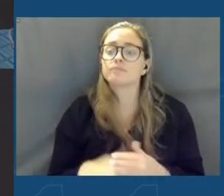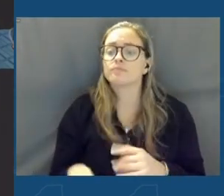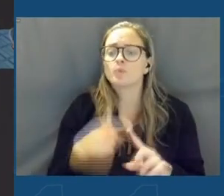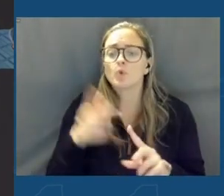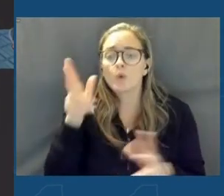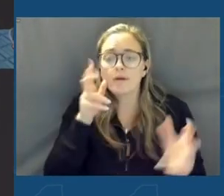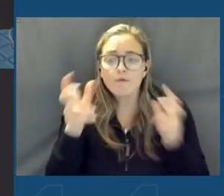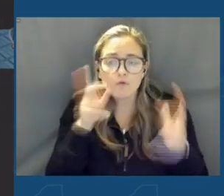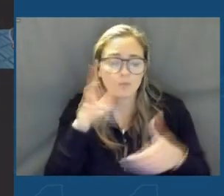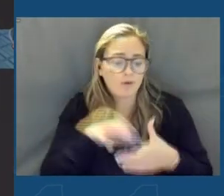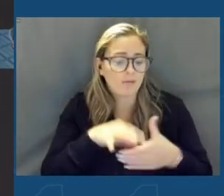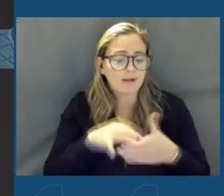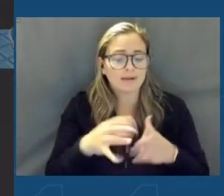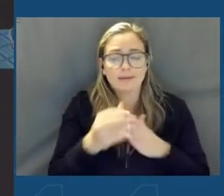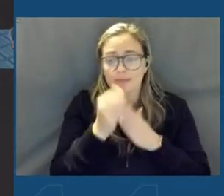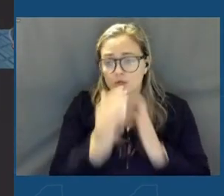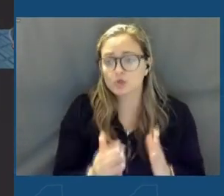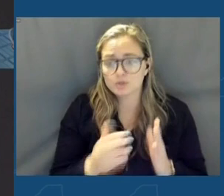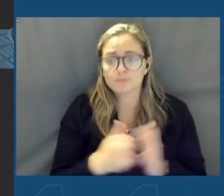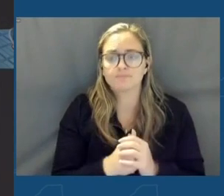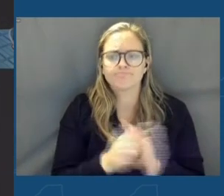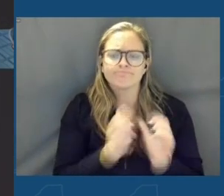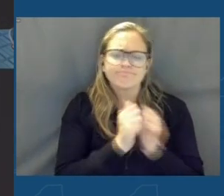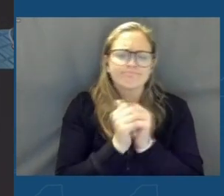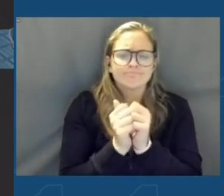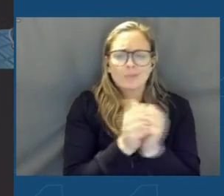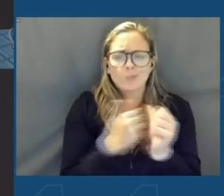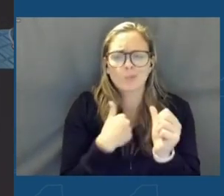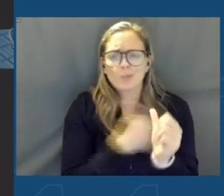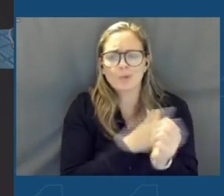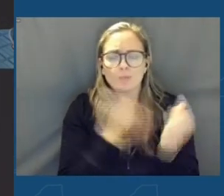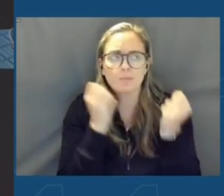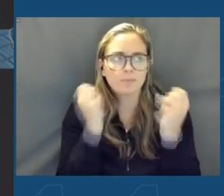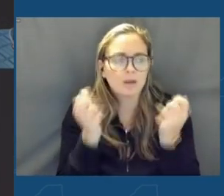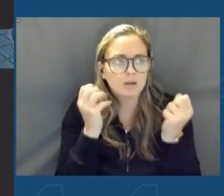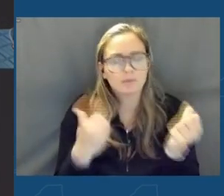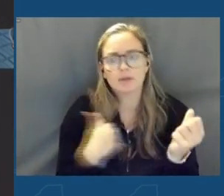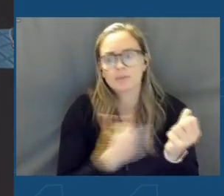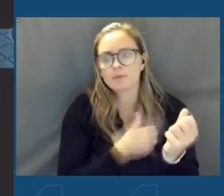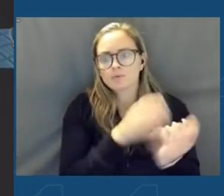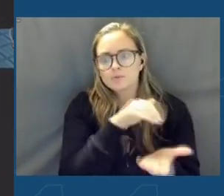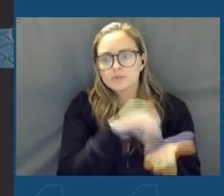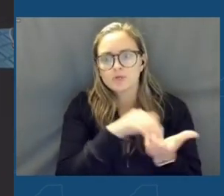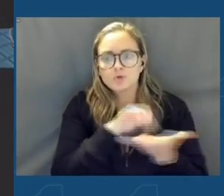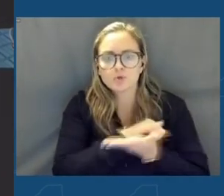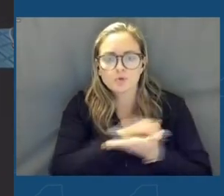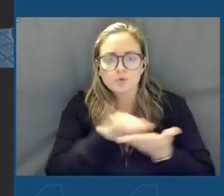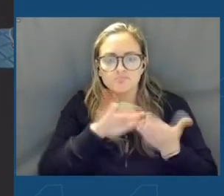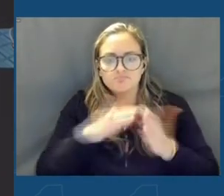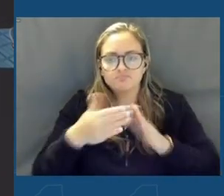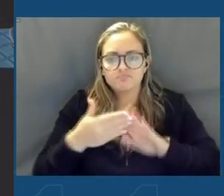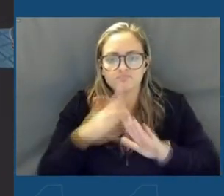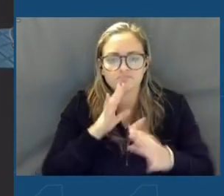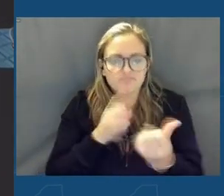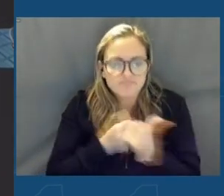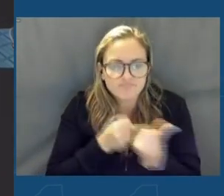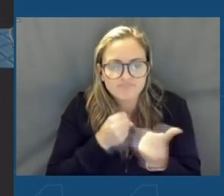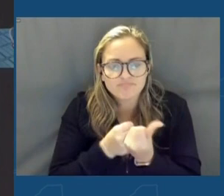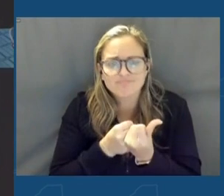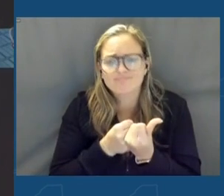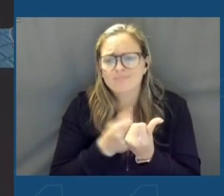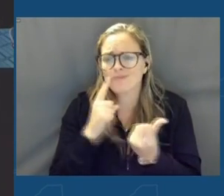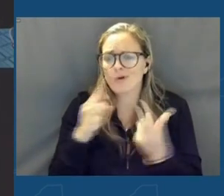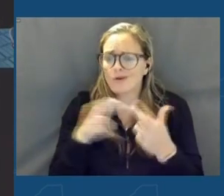of our elected leaders. Together with members, many members of the central New York community, these leaders advocated for our region.